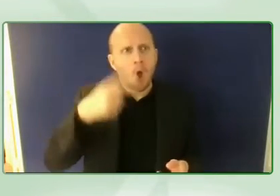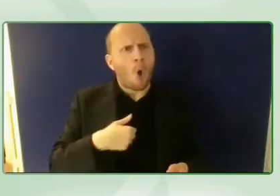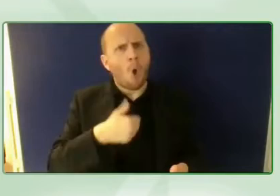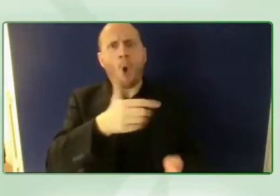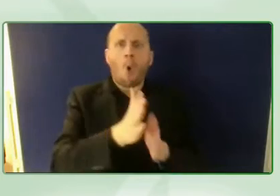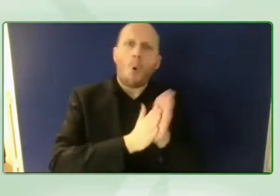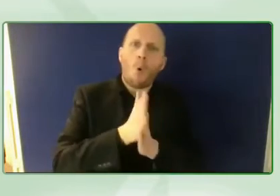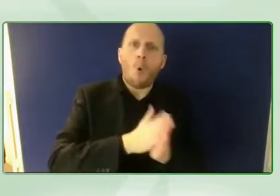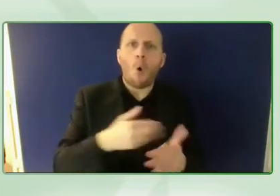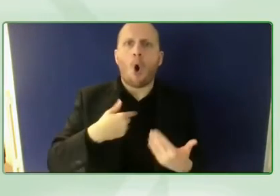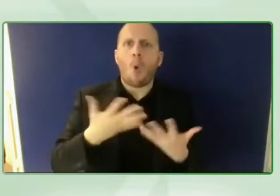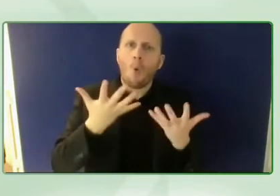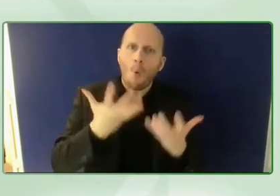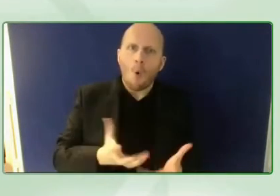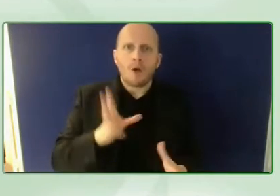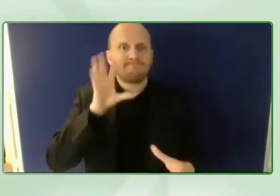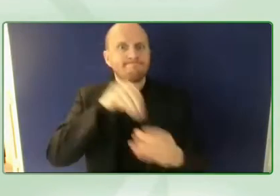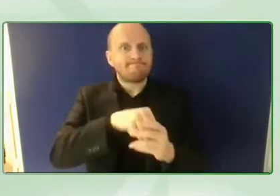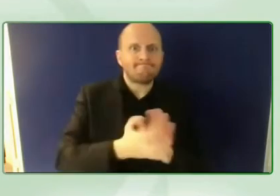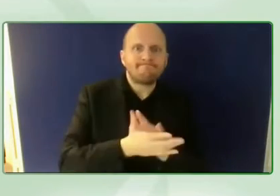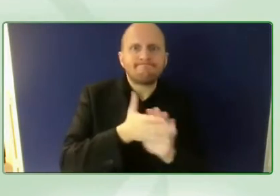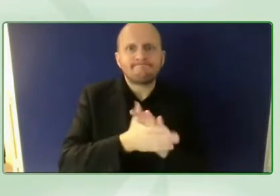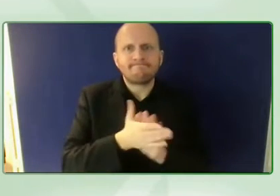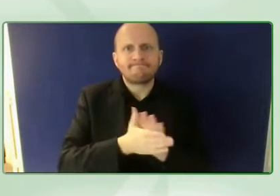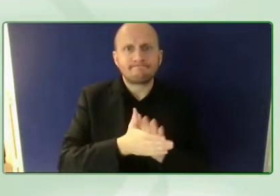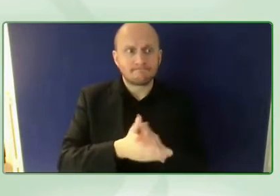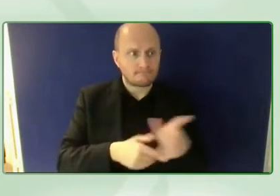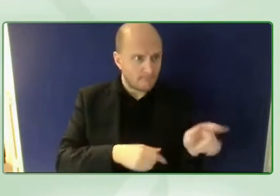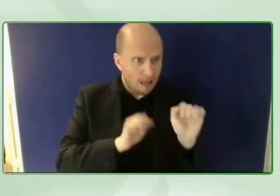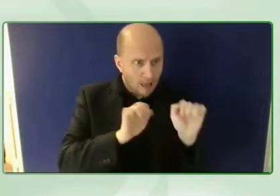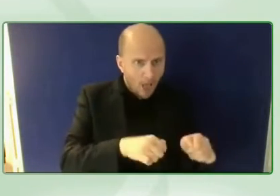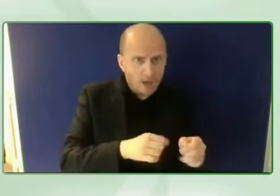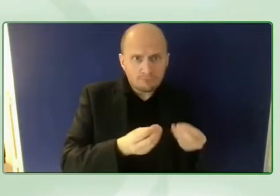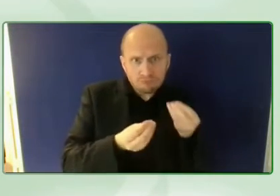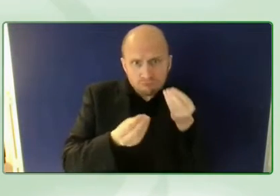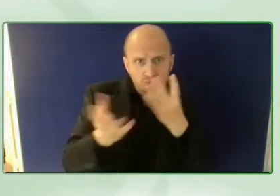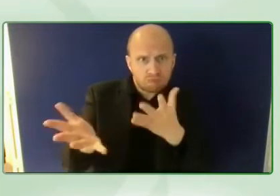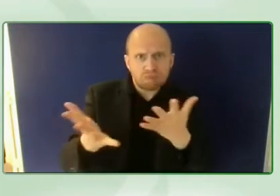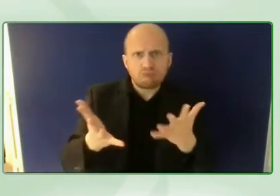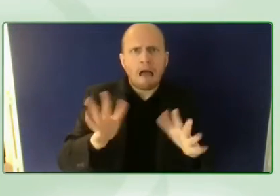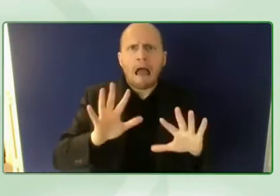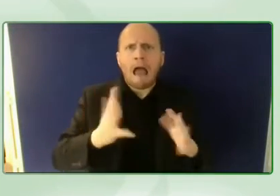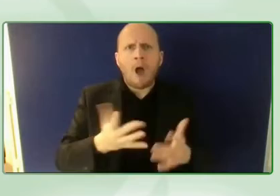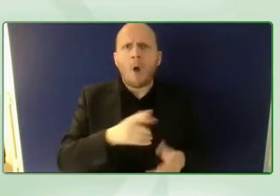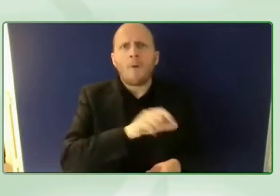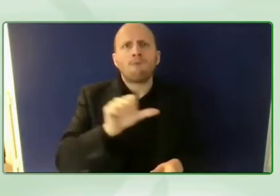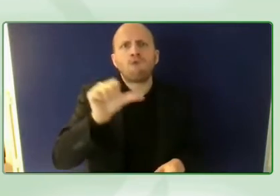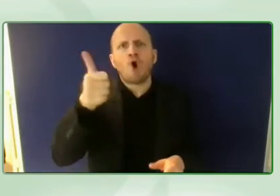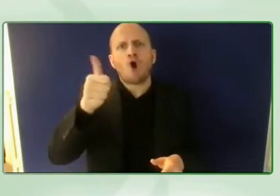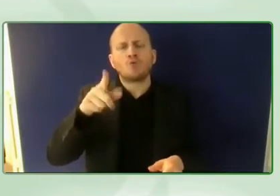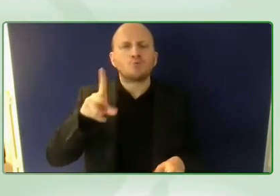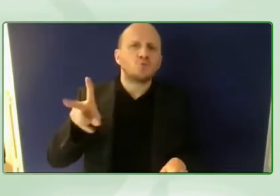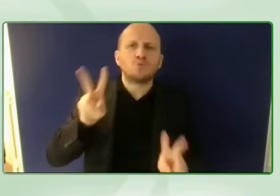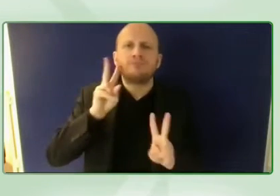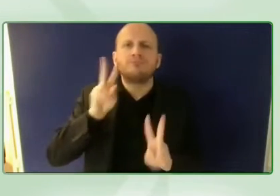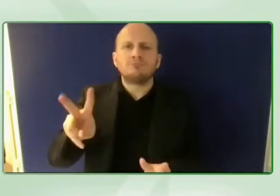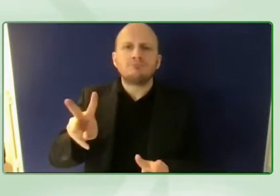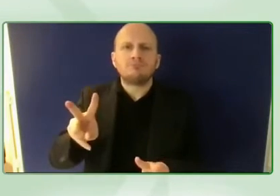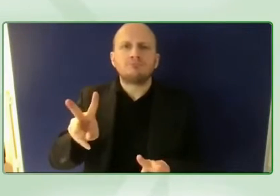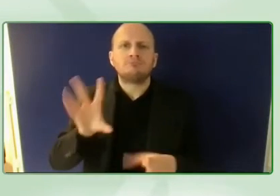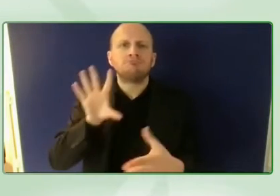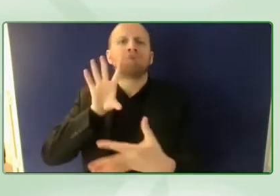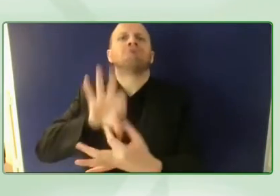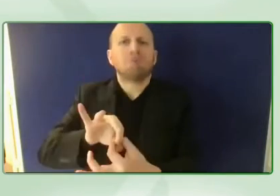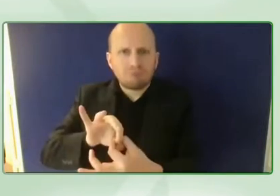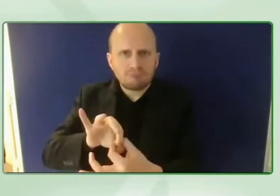some resources you could share with them as kind of a first step and as a first touching point with the campaign and how they can become an ally